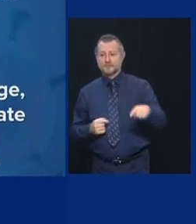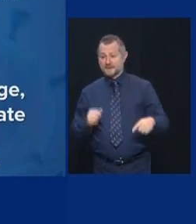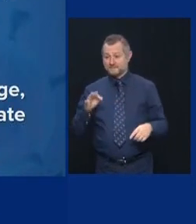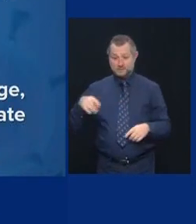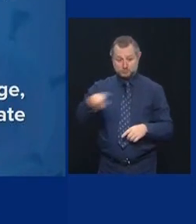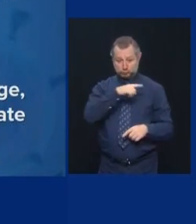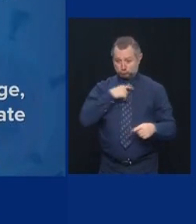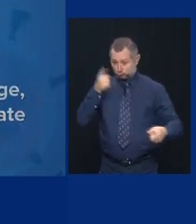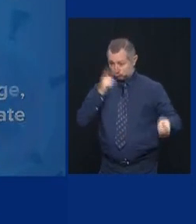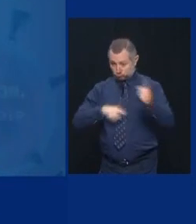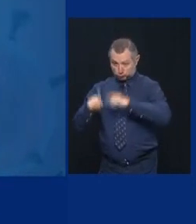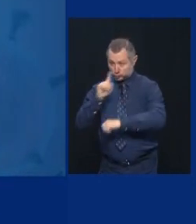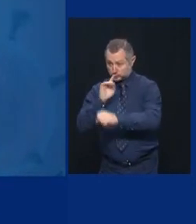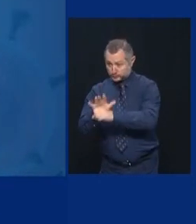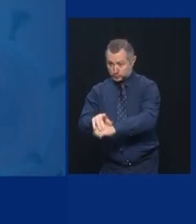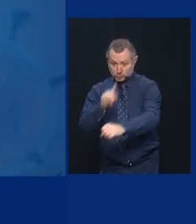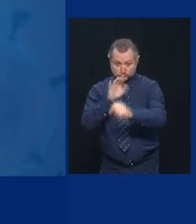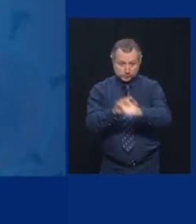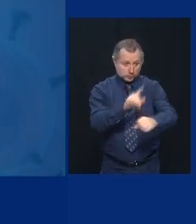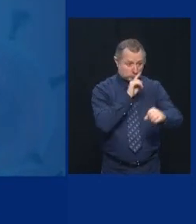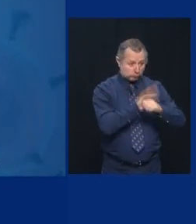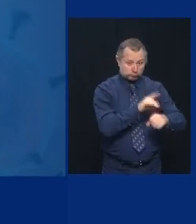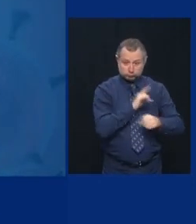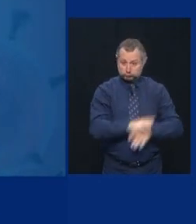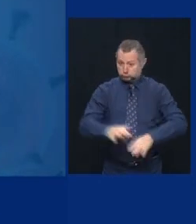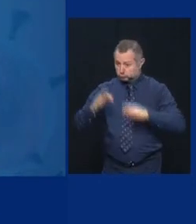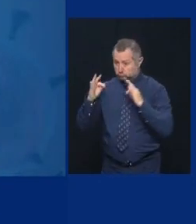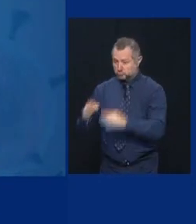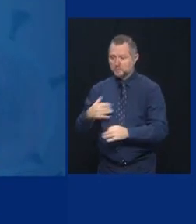then we need enforcement in place.